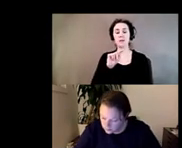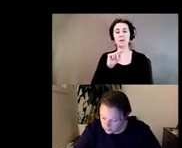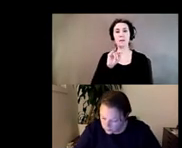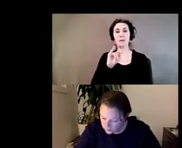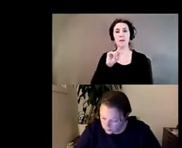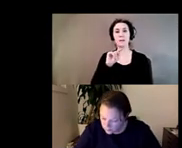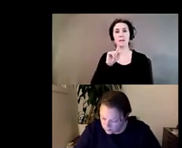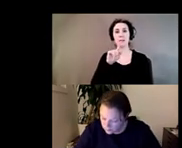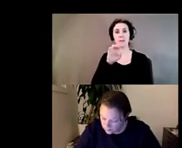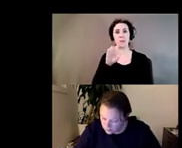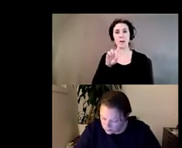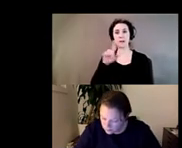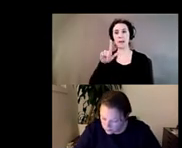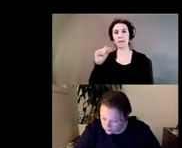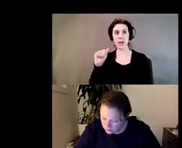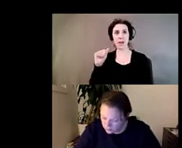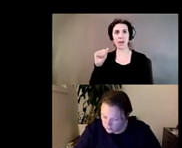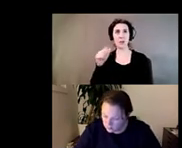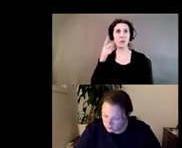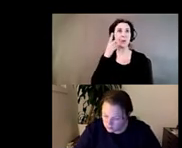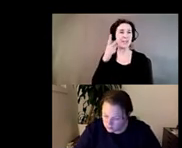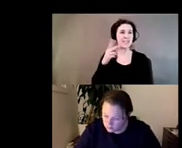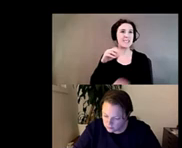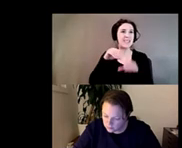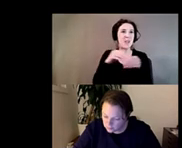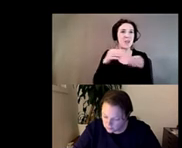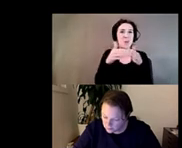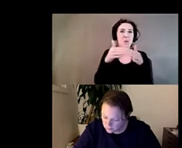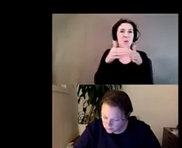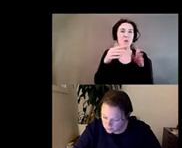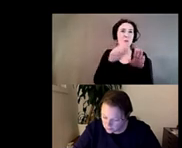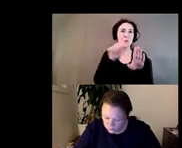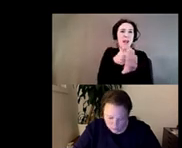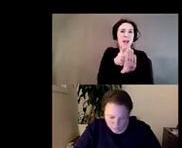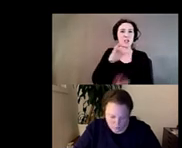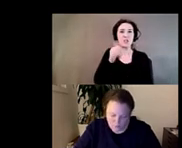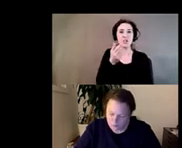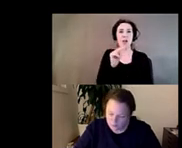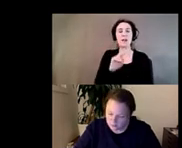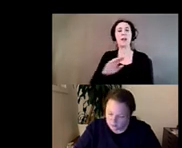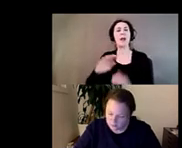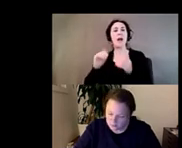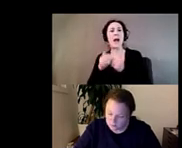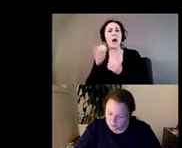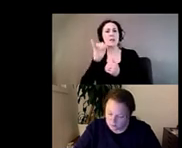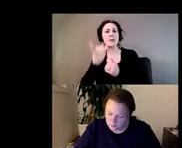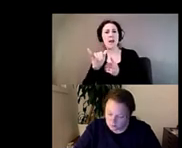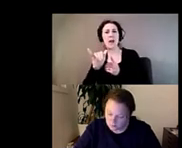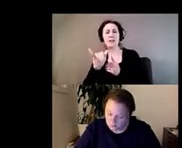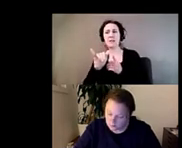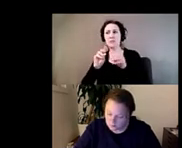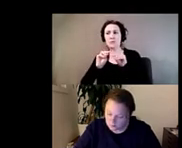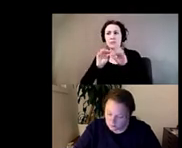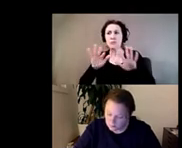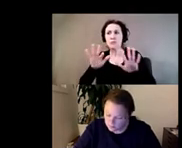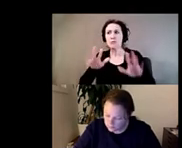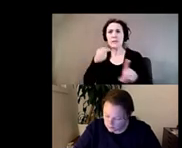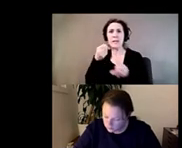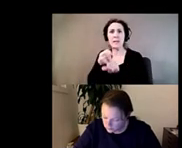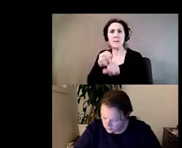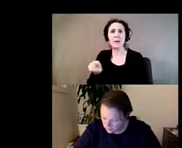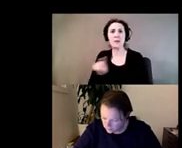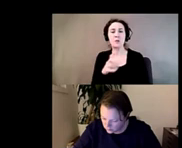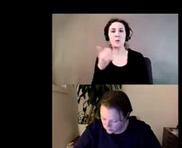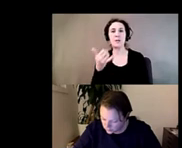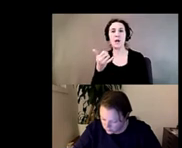John and in the corner of Kelly's render how does that work resonate today and we sort of gave them the word limit